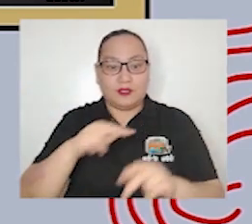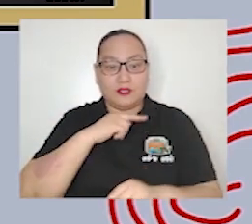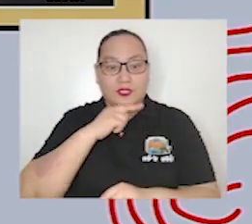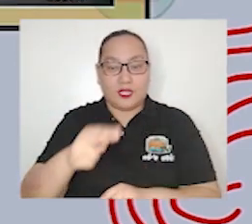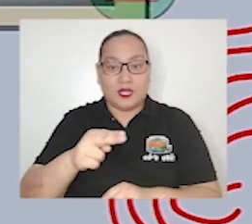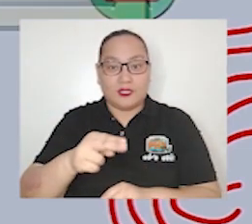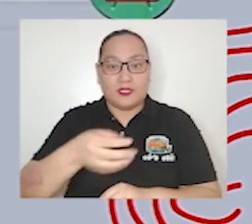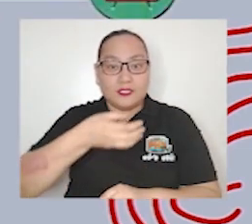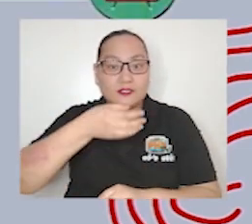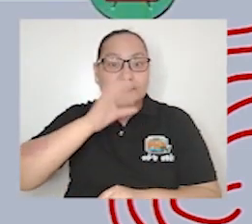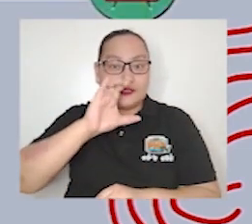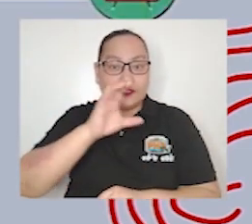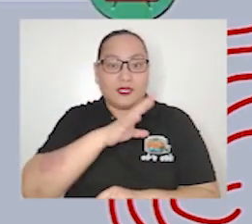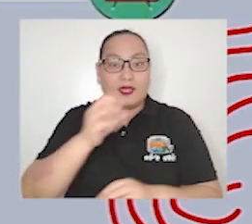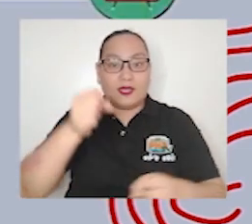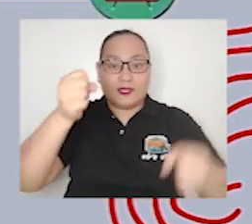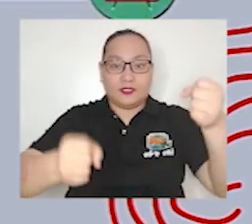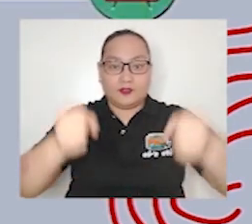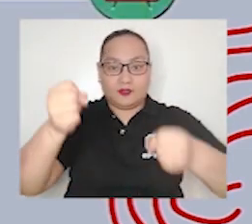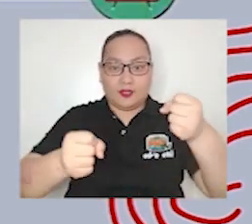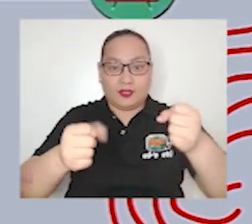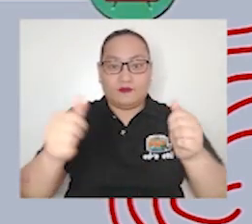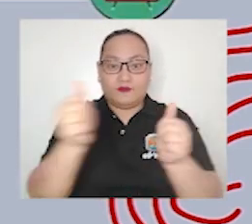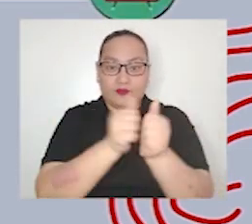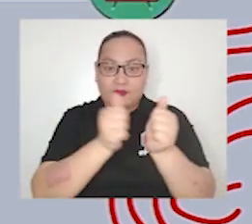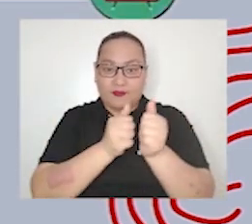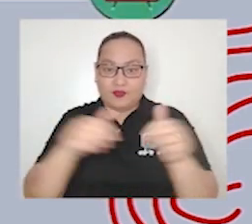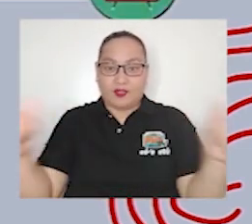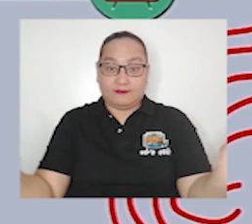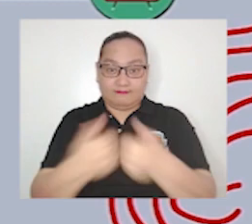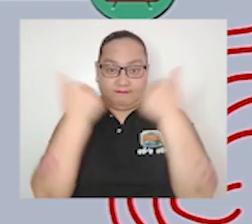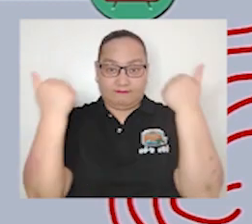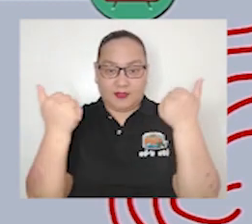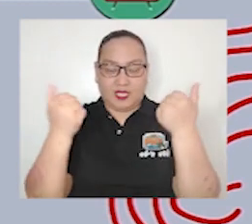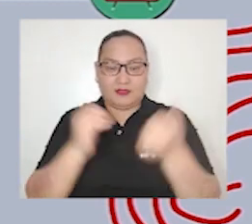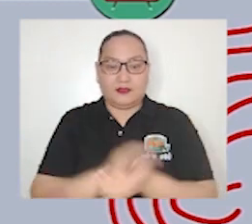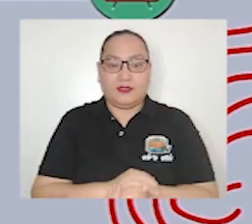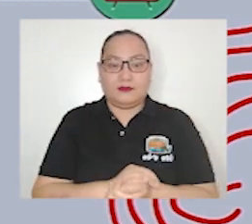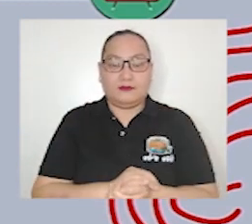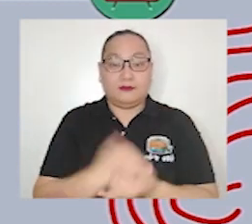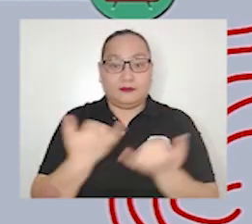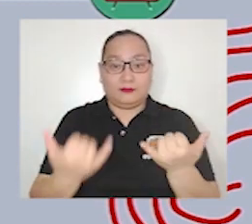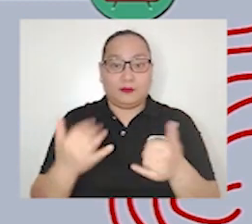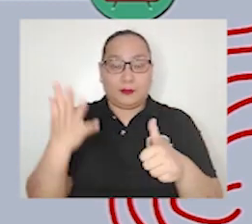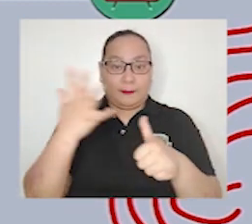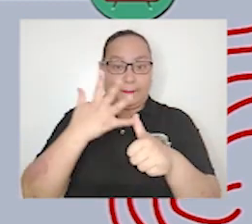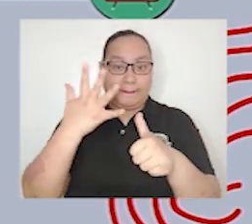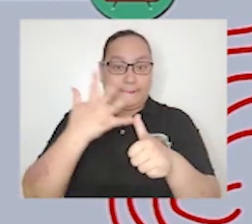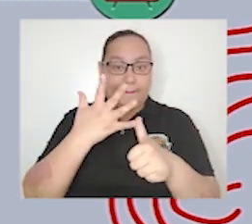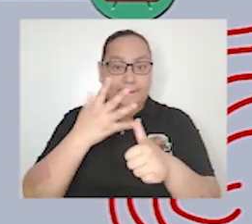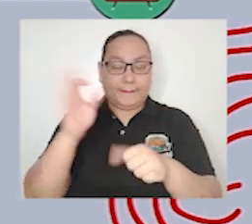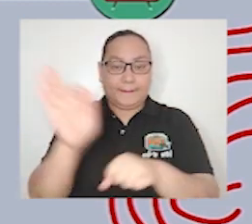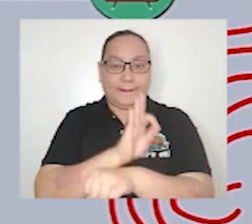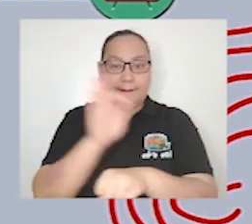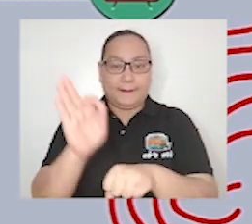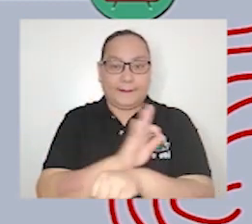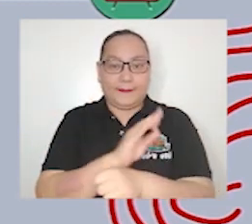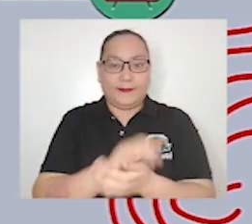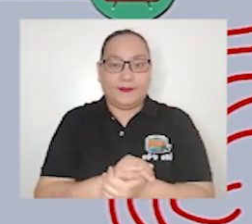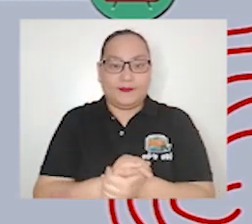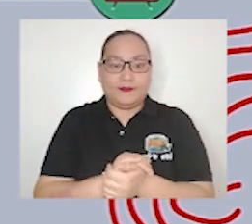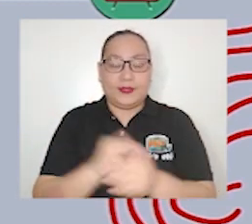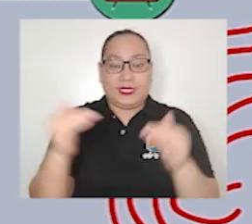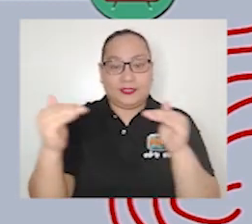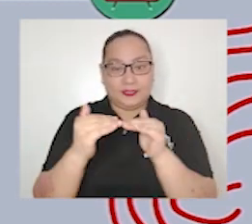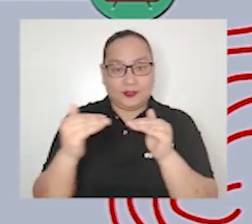we go now to the fifth function which is equally important education